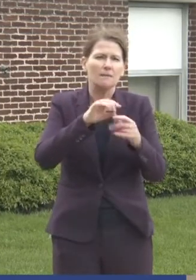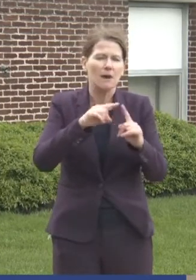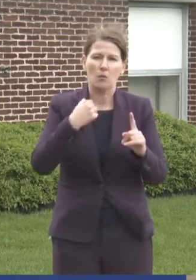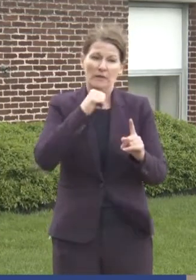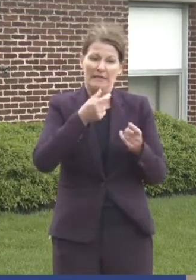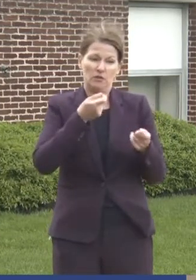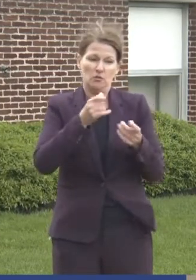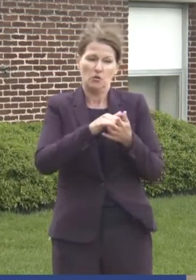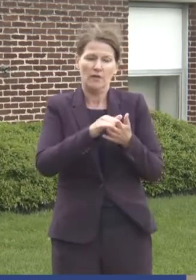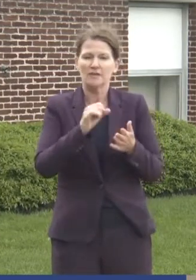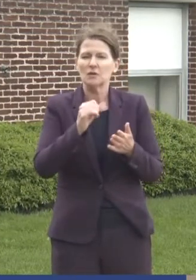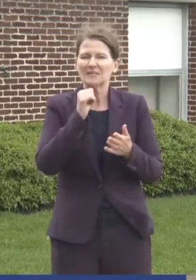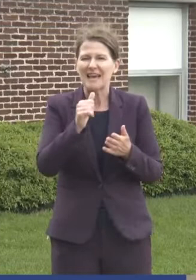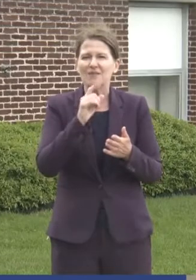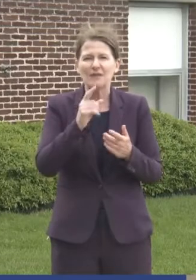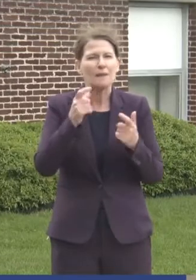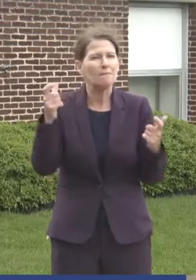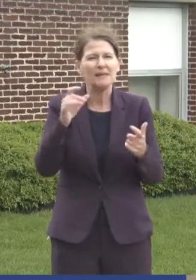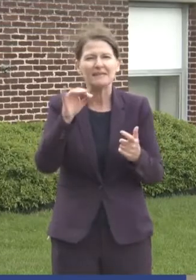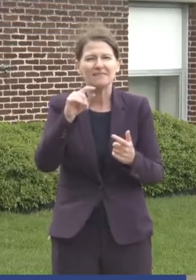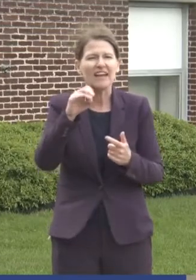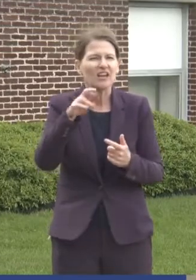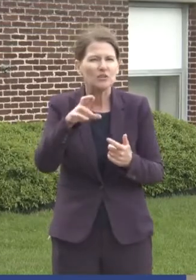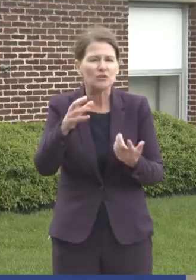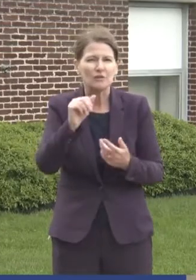hasn't been a big factor. I don't think Allison.